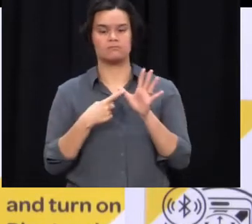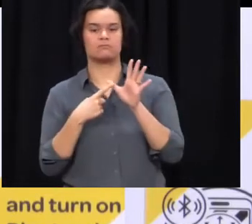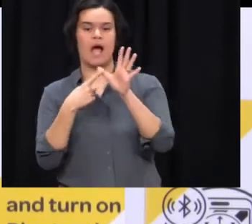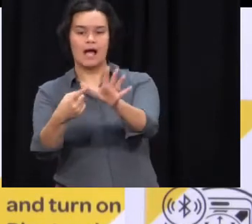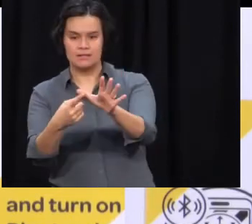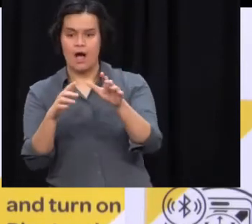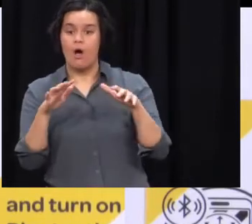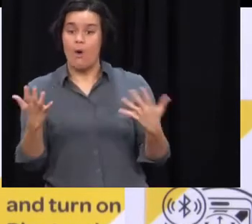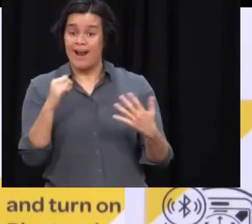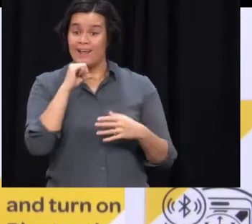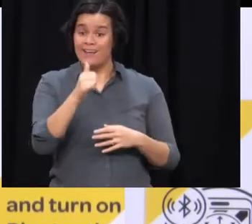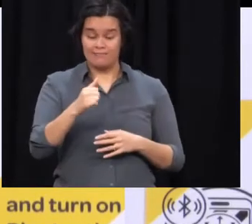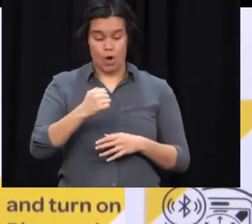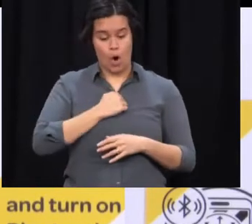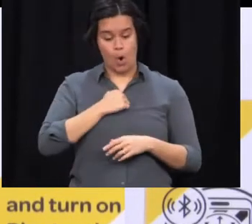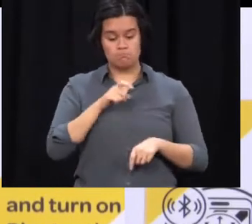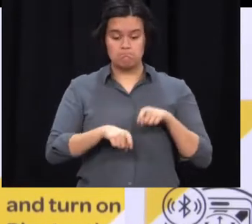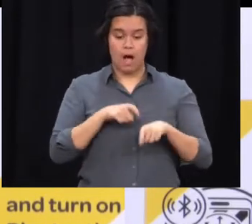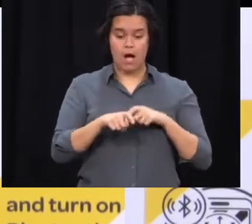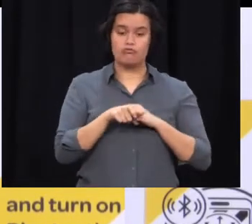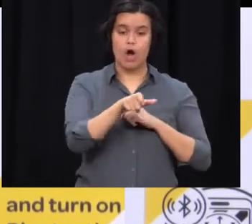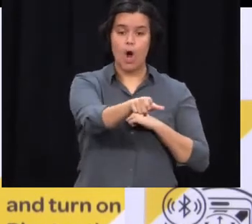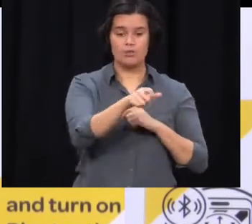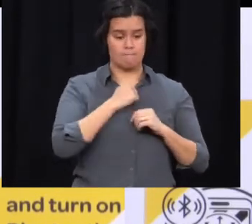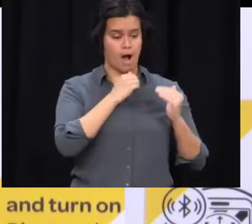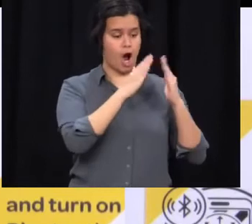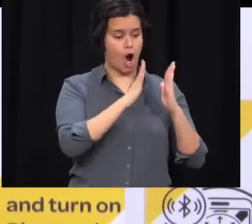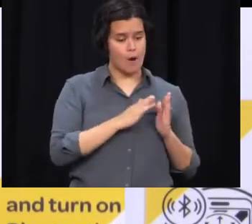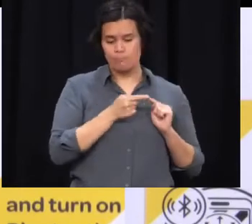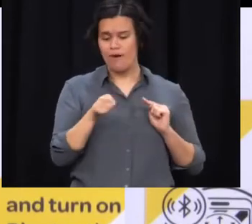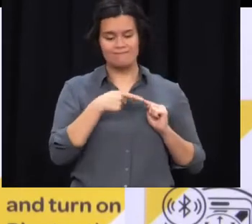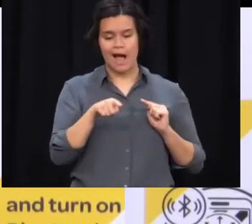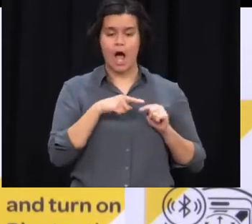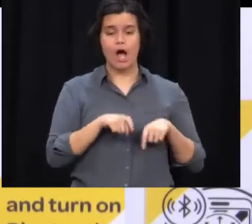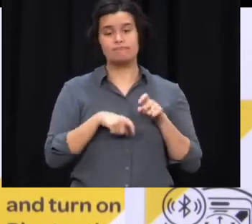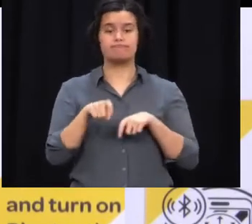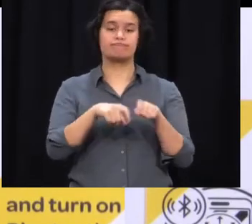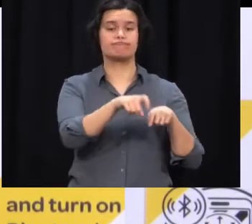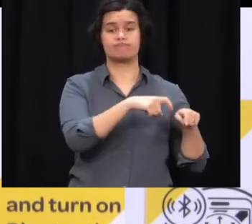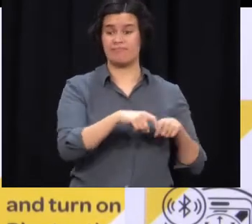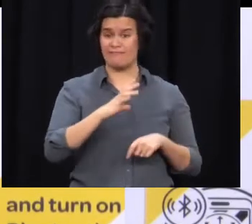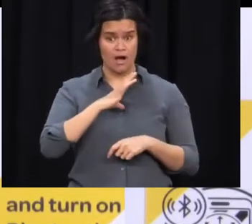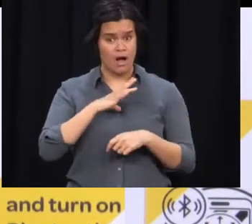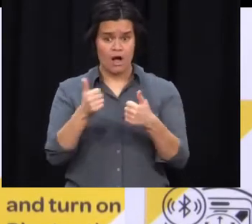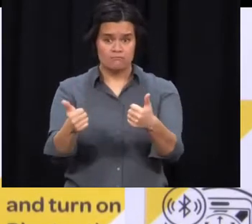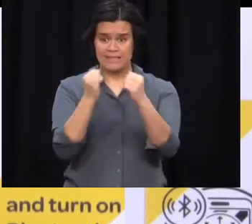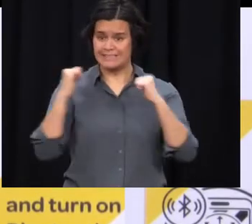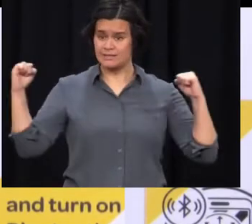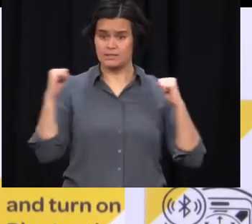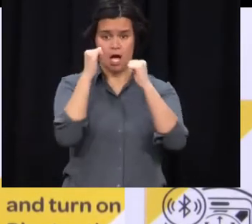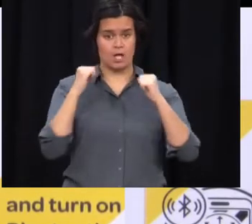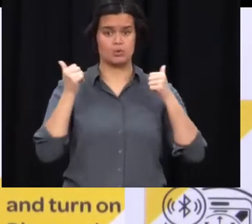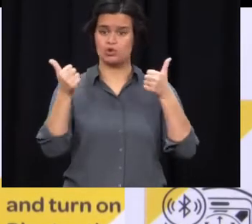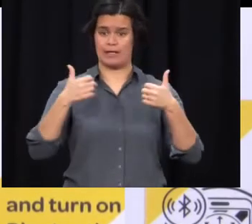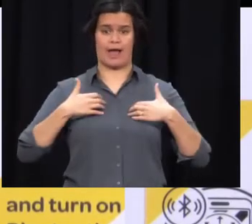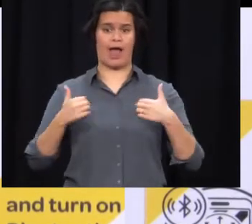there's not any risk of them, you know, being injured and therefore requiring assistance, a bike ride can be a legitimate form of exercise. But